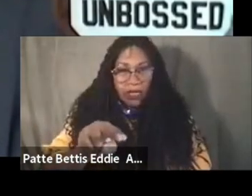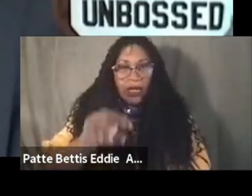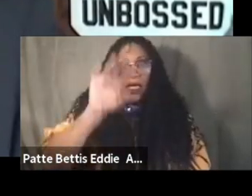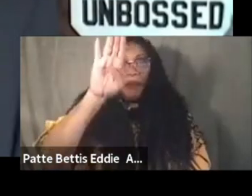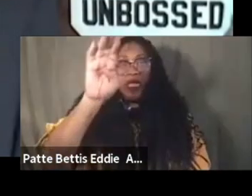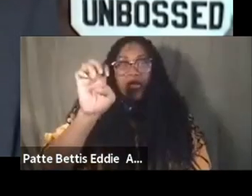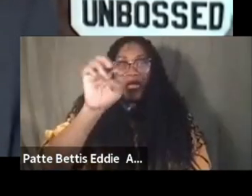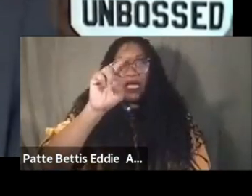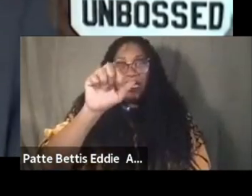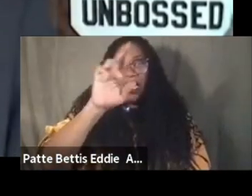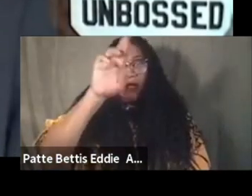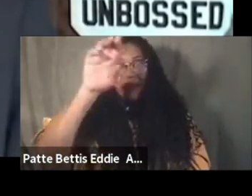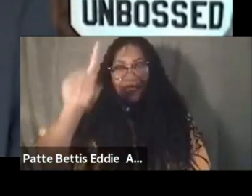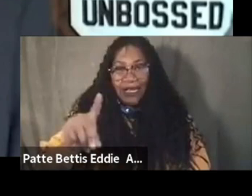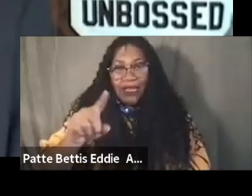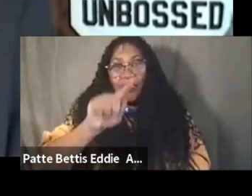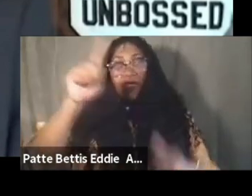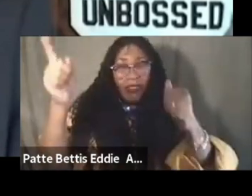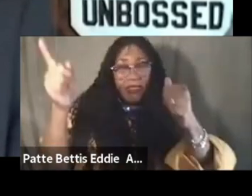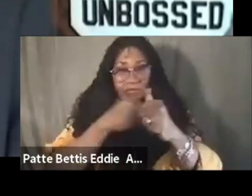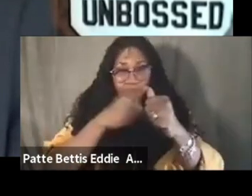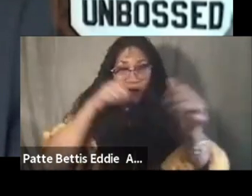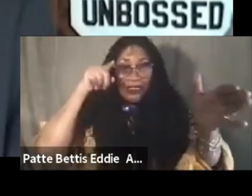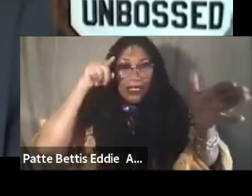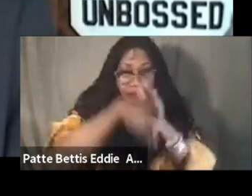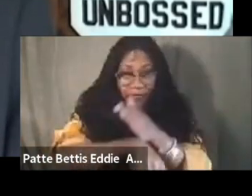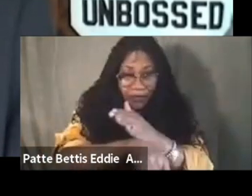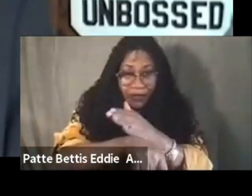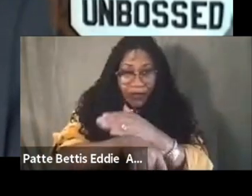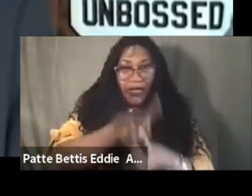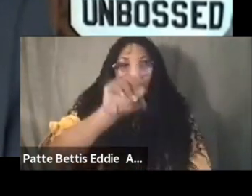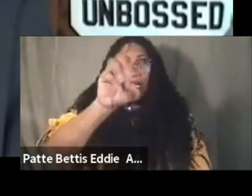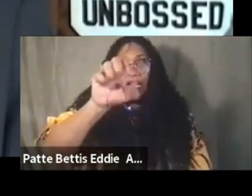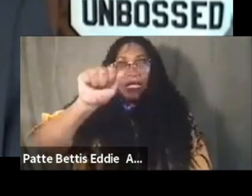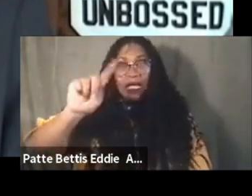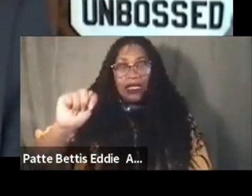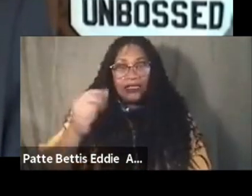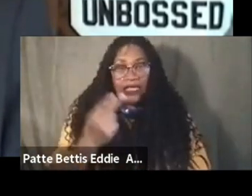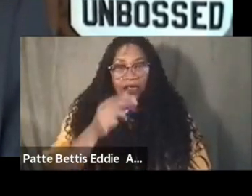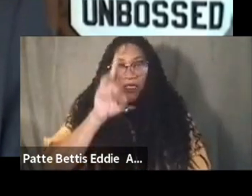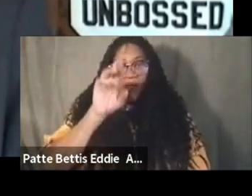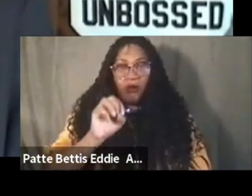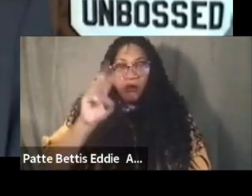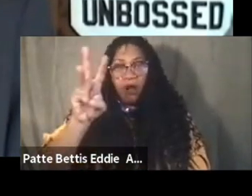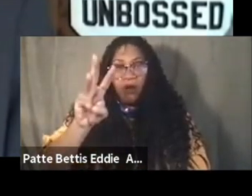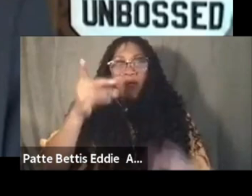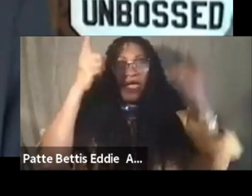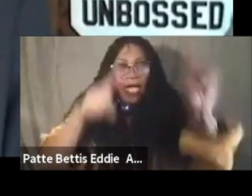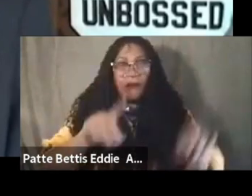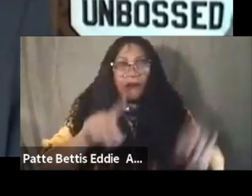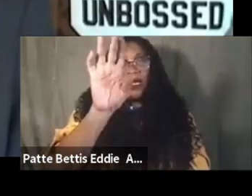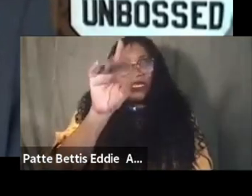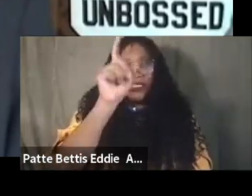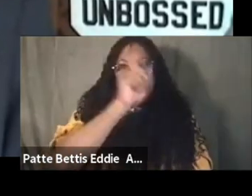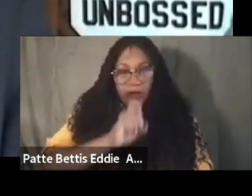it is the wake that we are in um definitely centering us in this thank you to sheila pre-bright thank